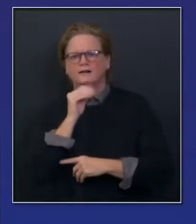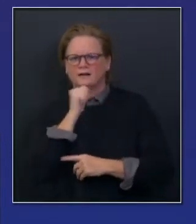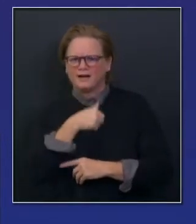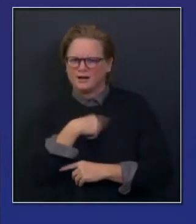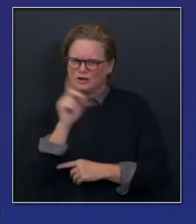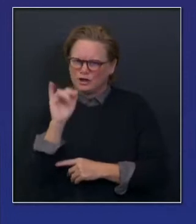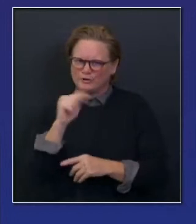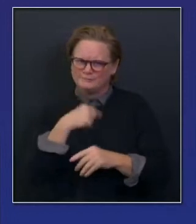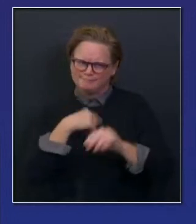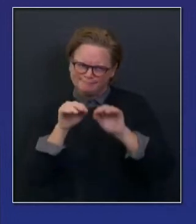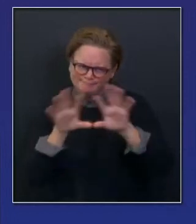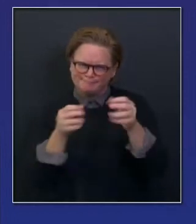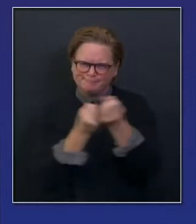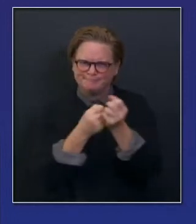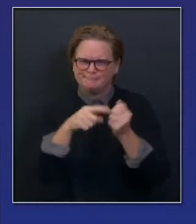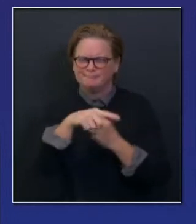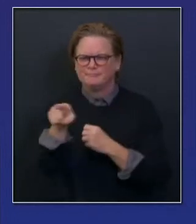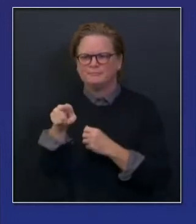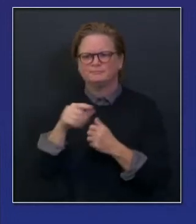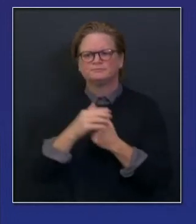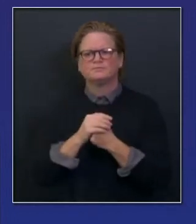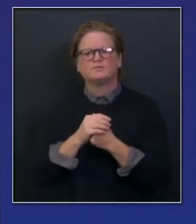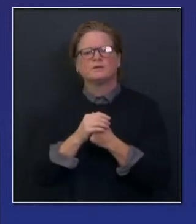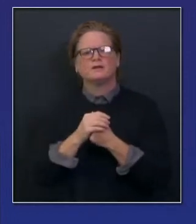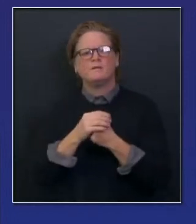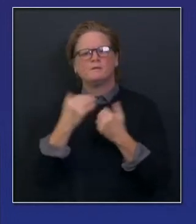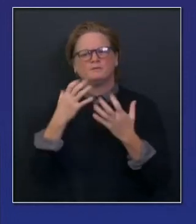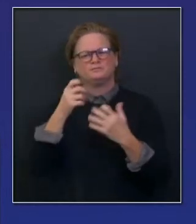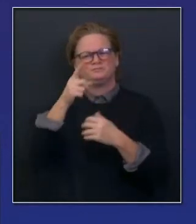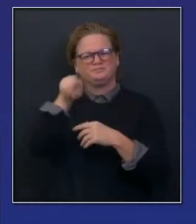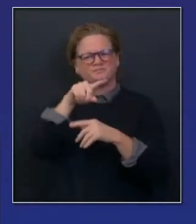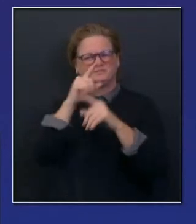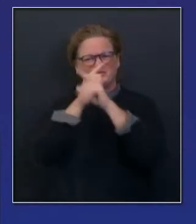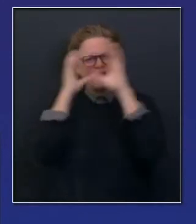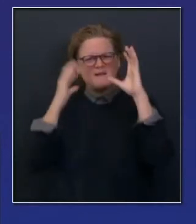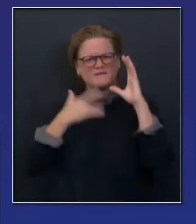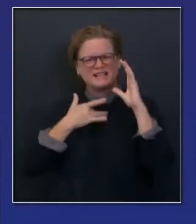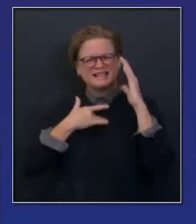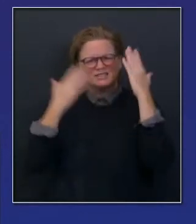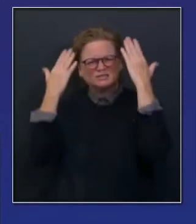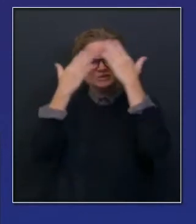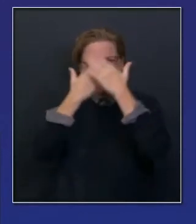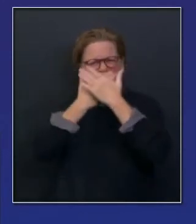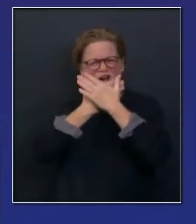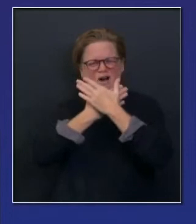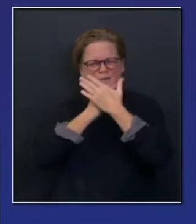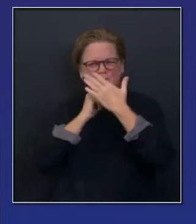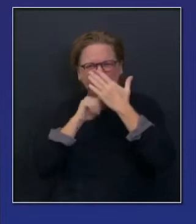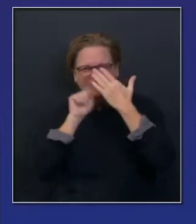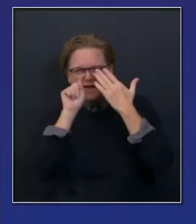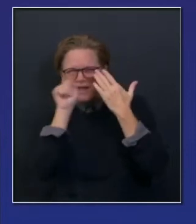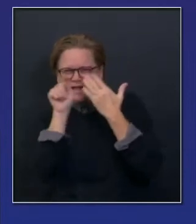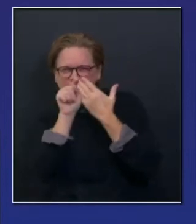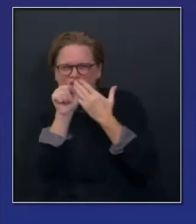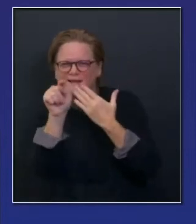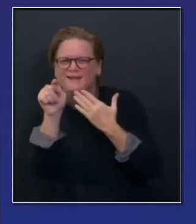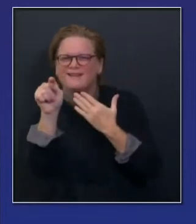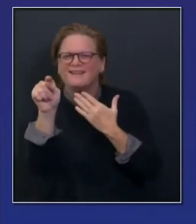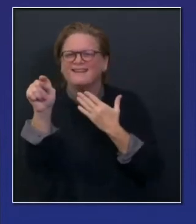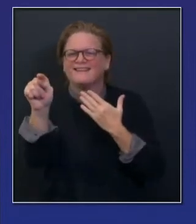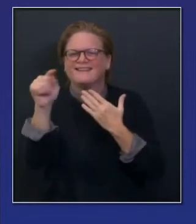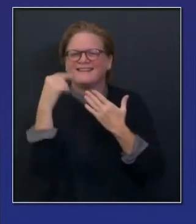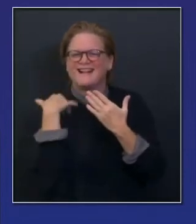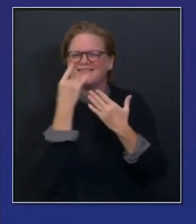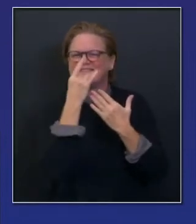there is light at the end of the tunnel. This has been a very optimistic 48 hours,